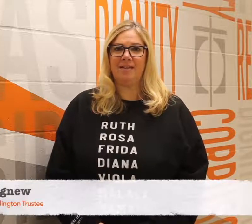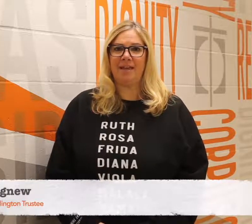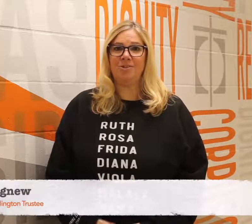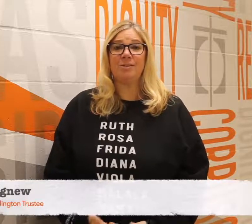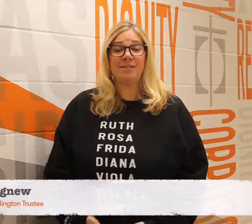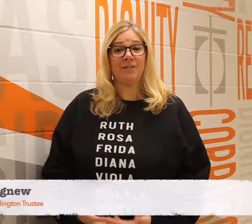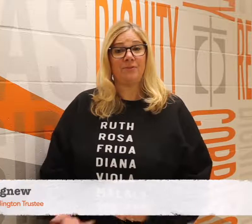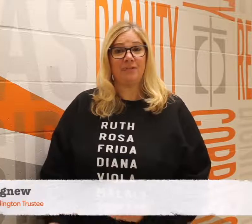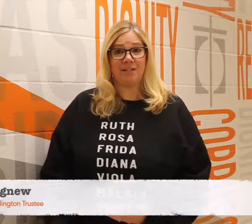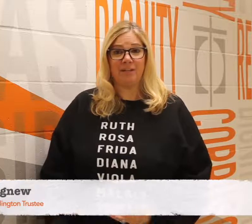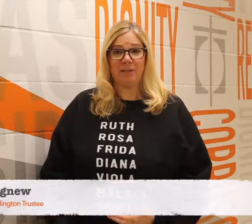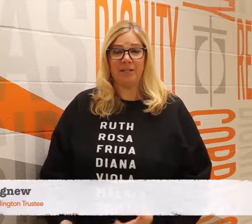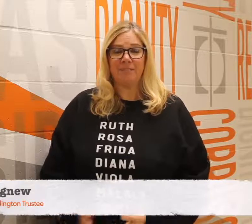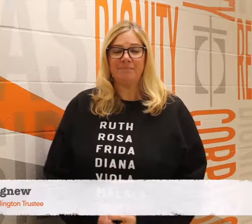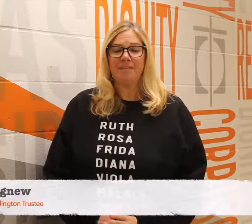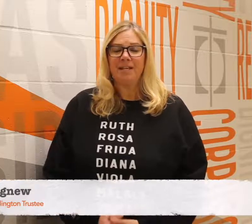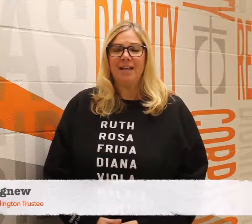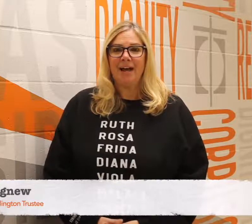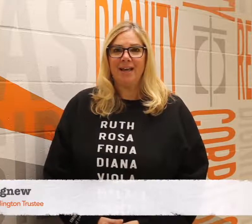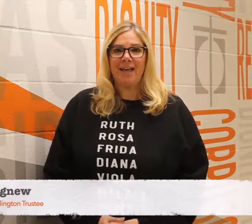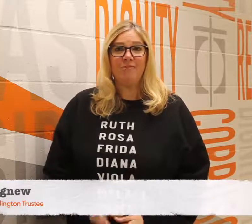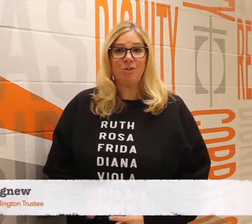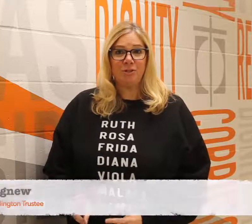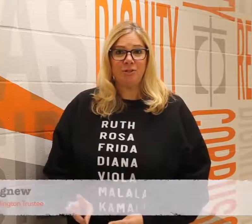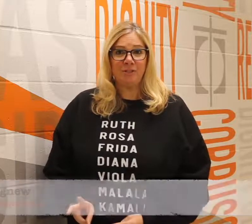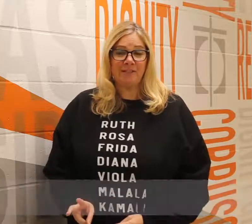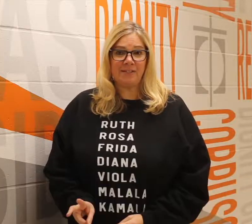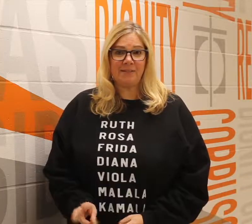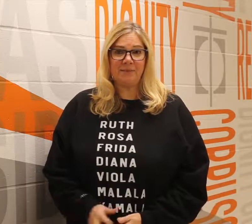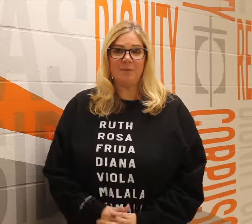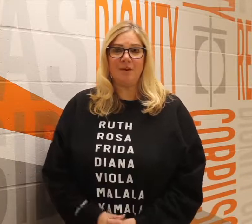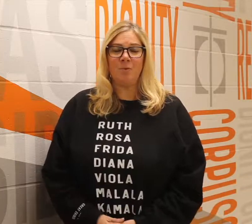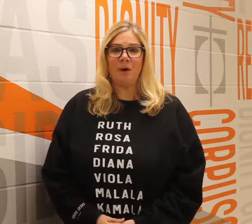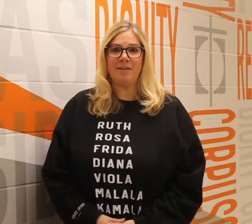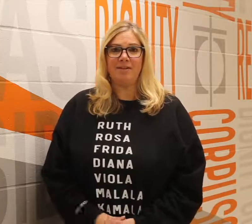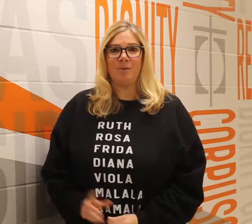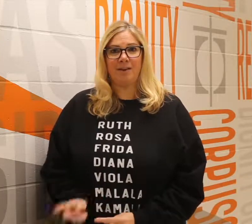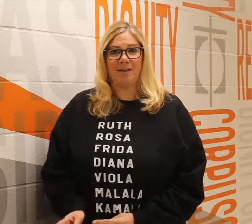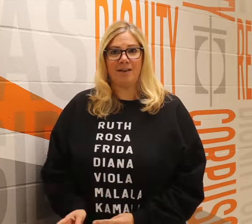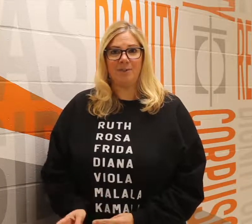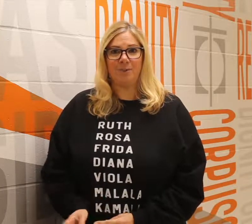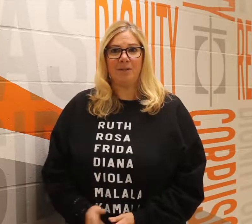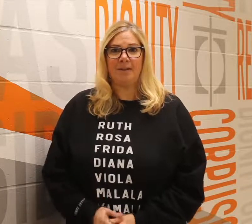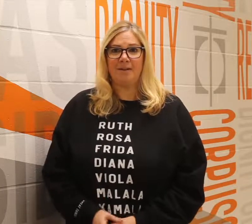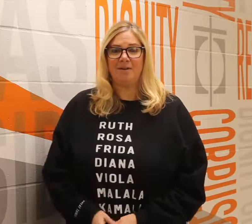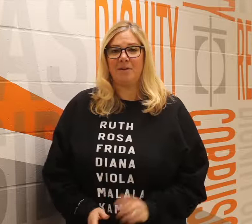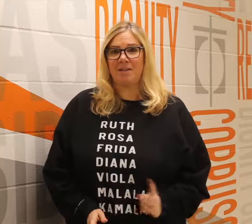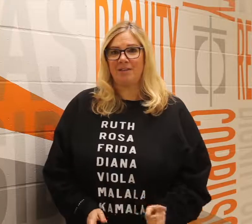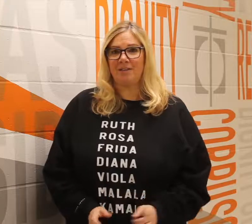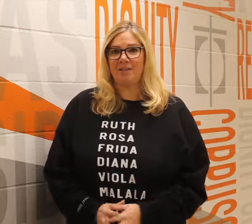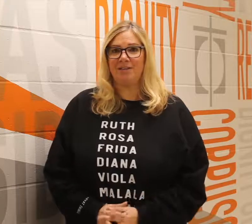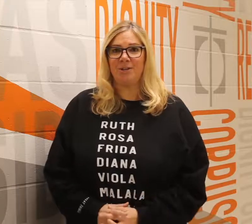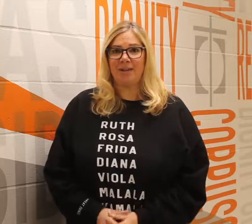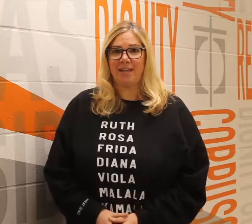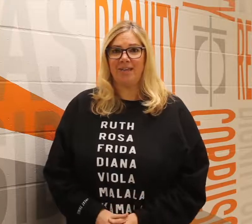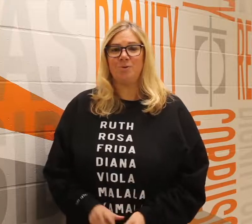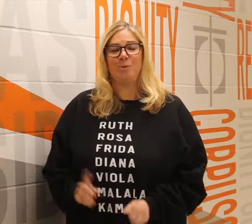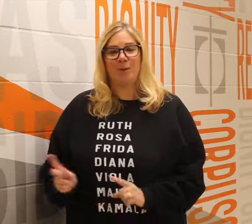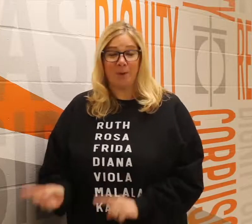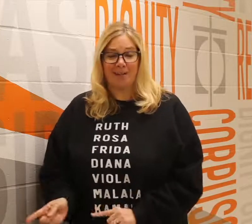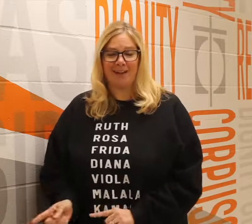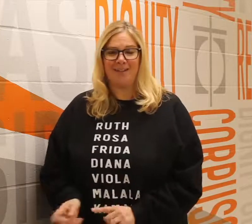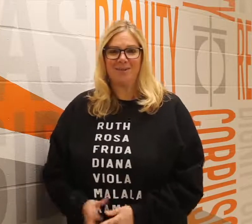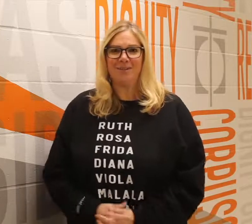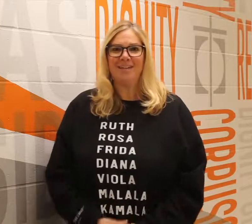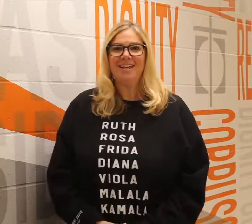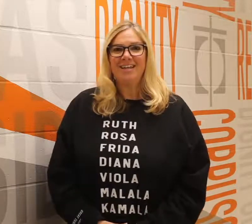and a trustee for the city of burlington i have two children in the system one is going into high school and my younger son is in grade 8 who